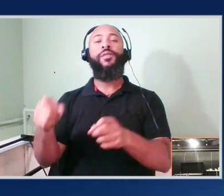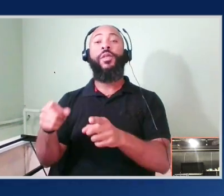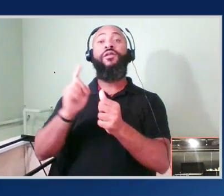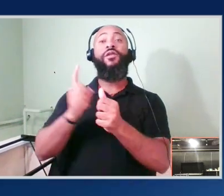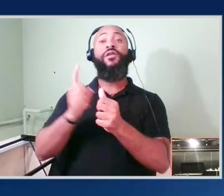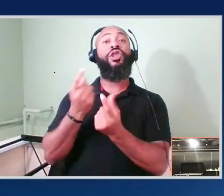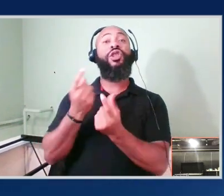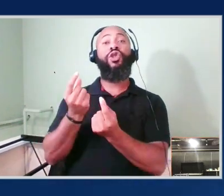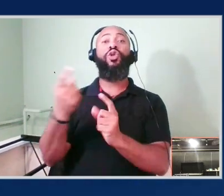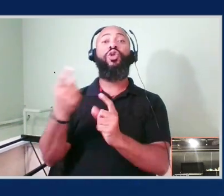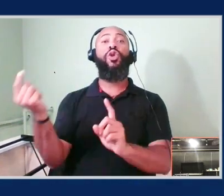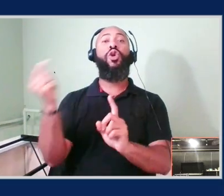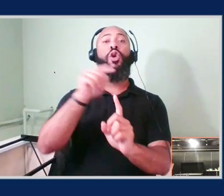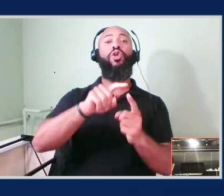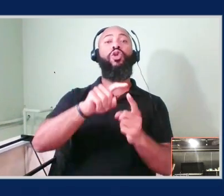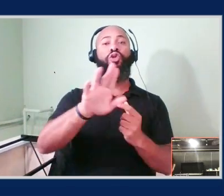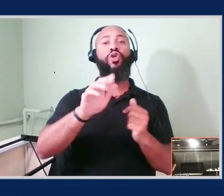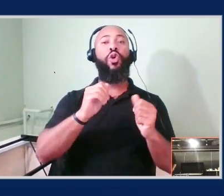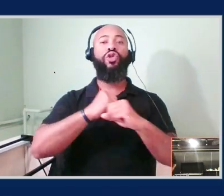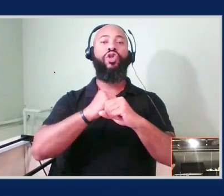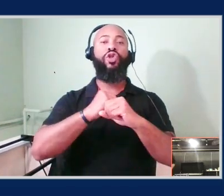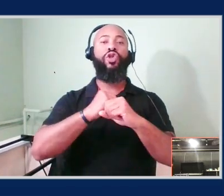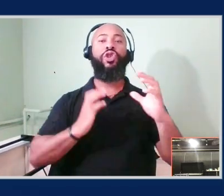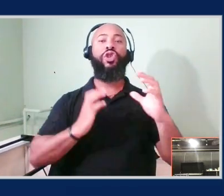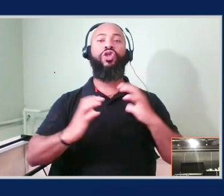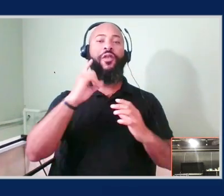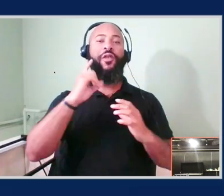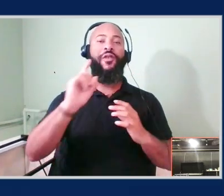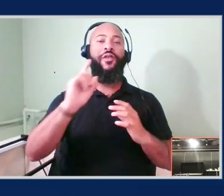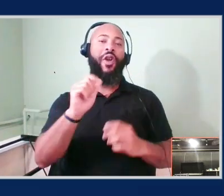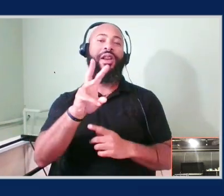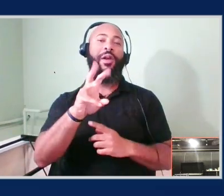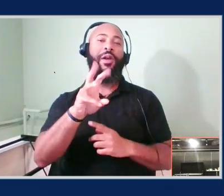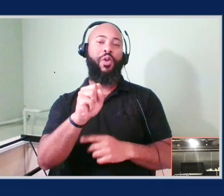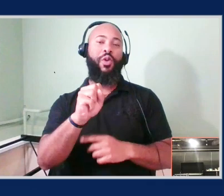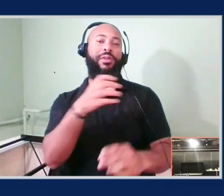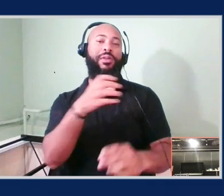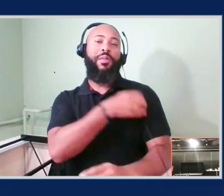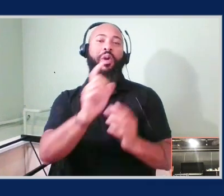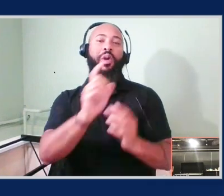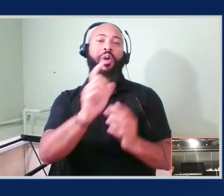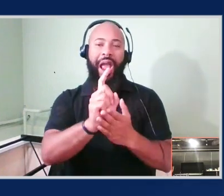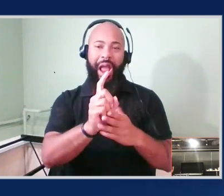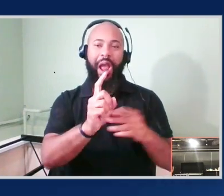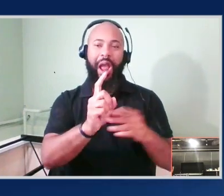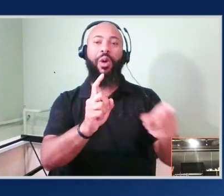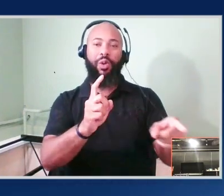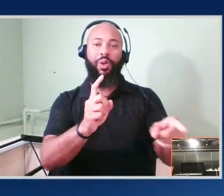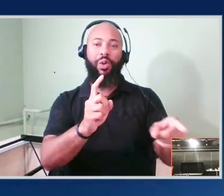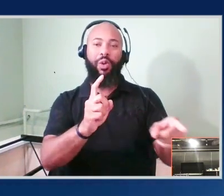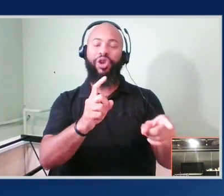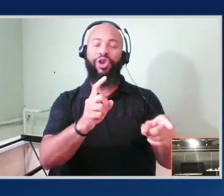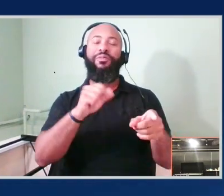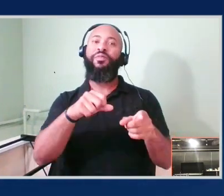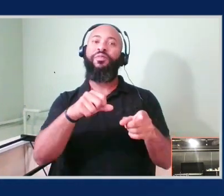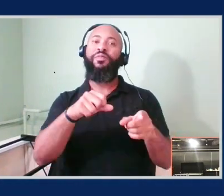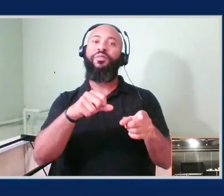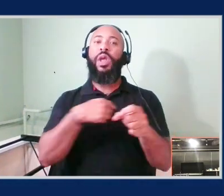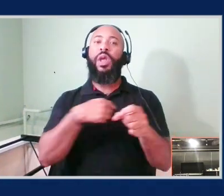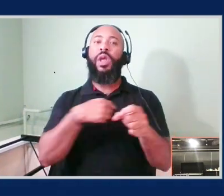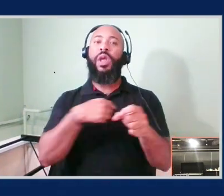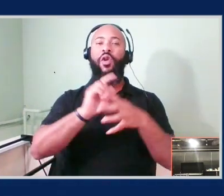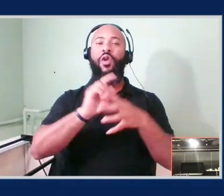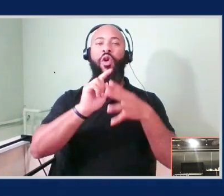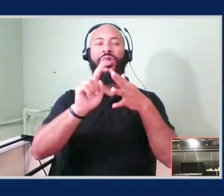So the AWS Power Hour, that's the Power Hour dance, where we covered all the different domains that the Security